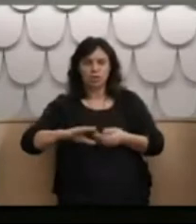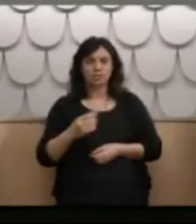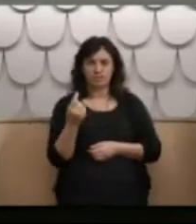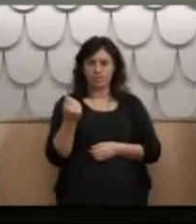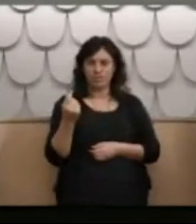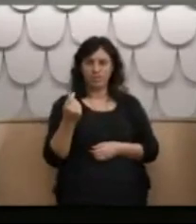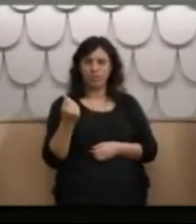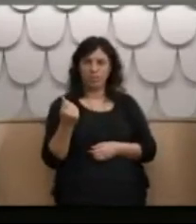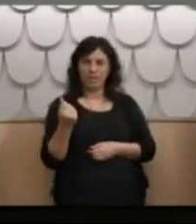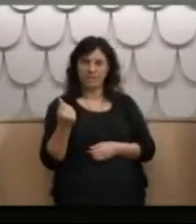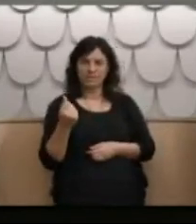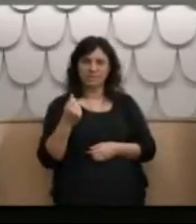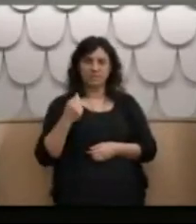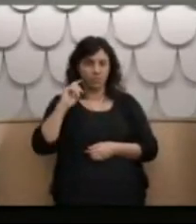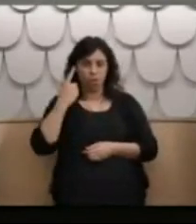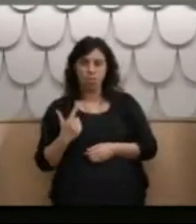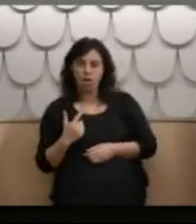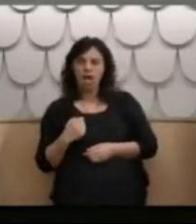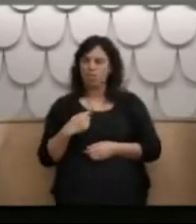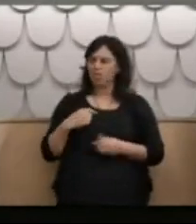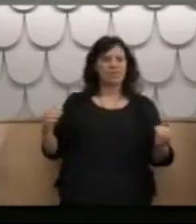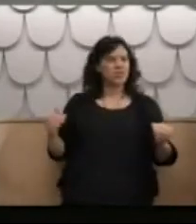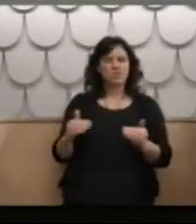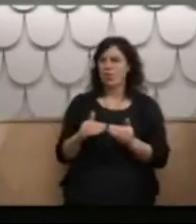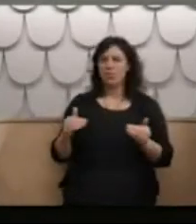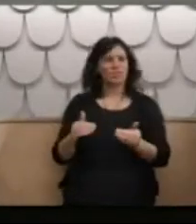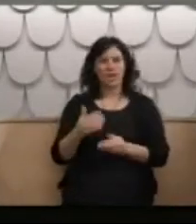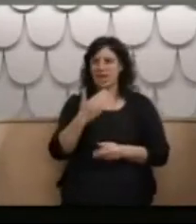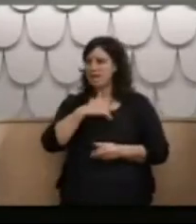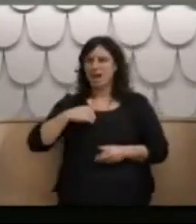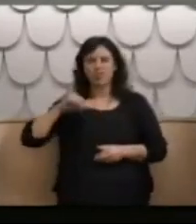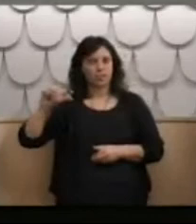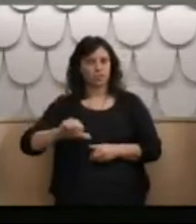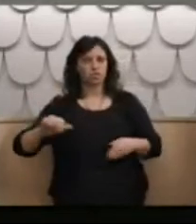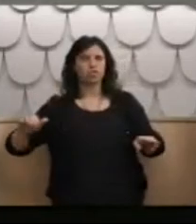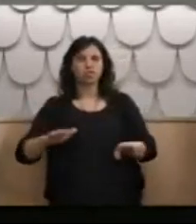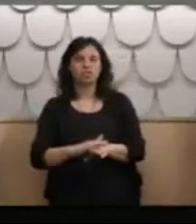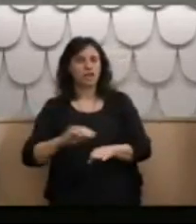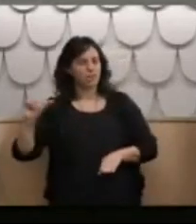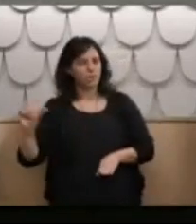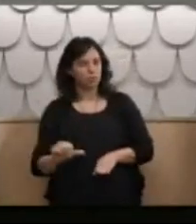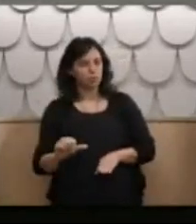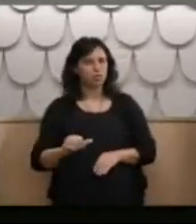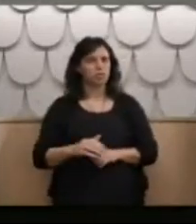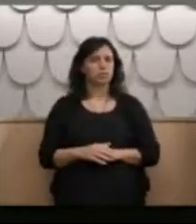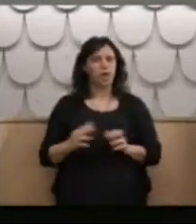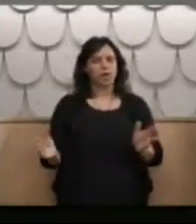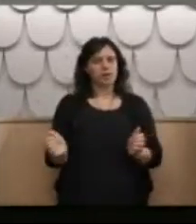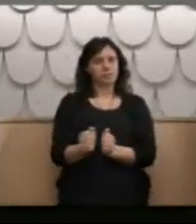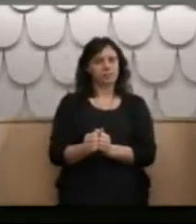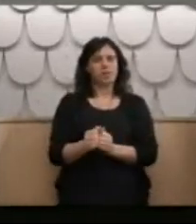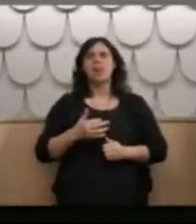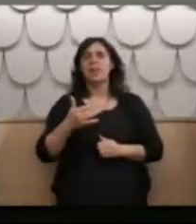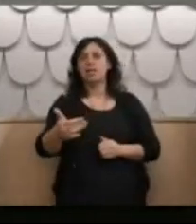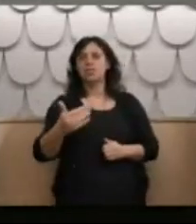way too much and unfair. I thought the government paid for them in the settlement. Later, I learned